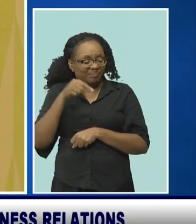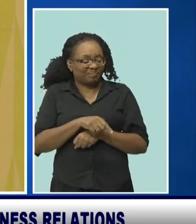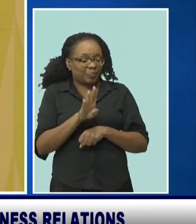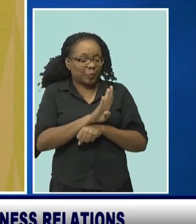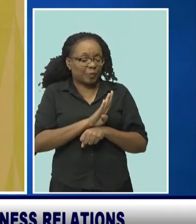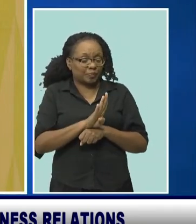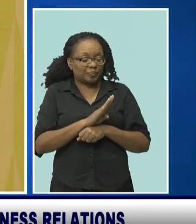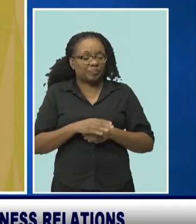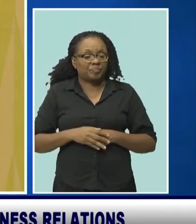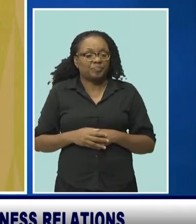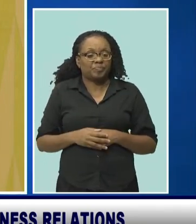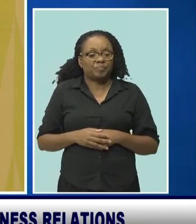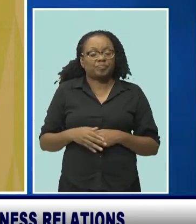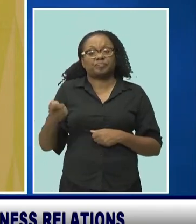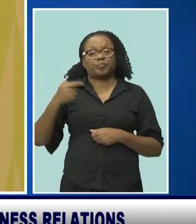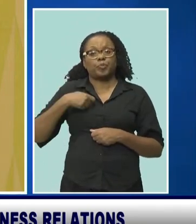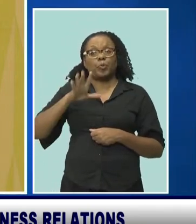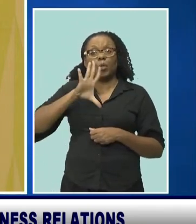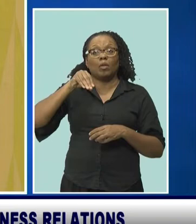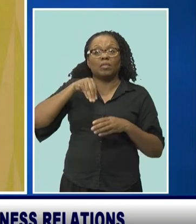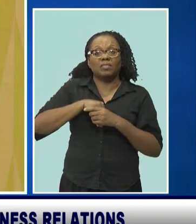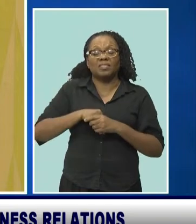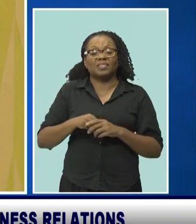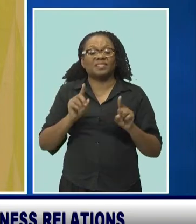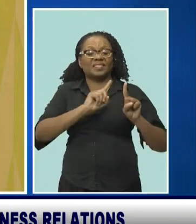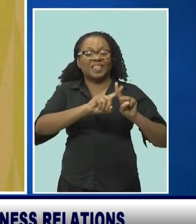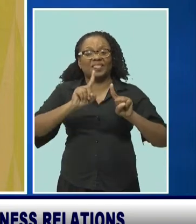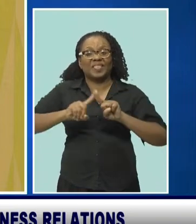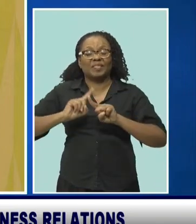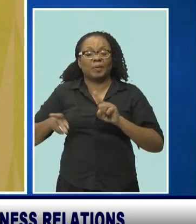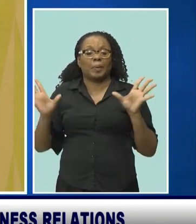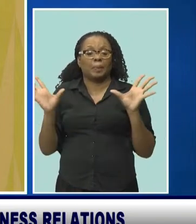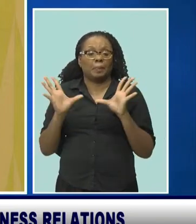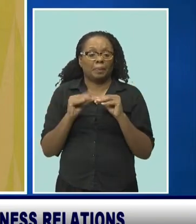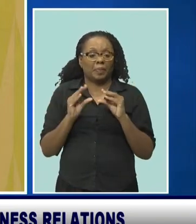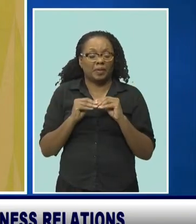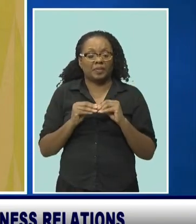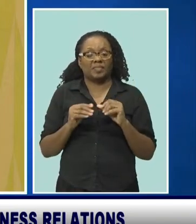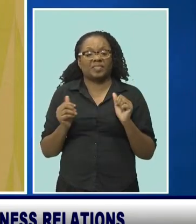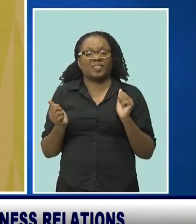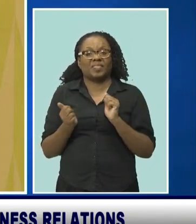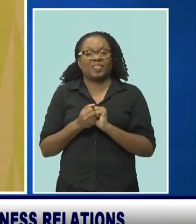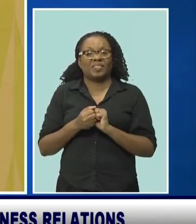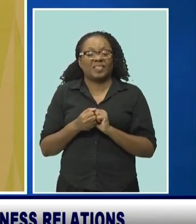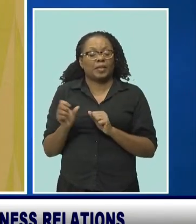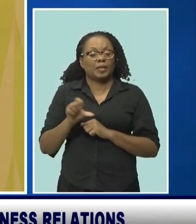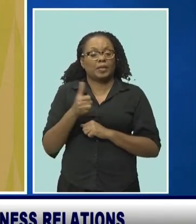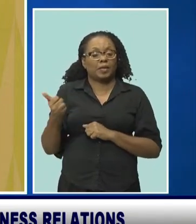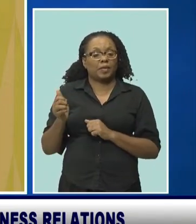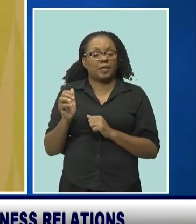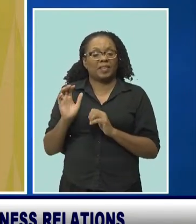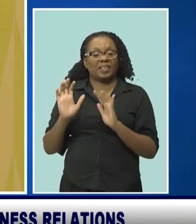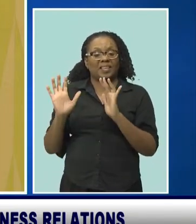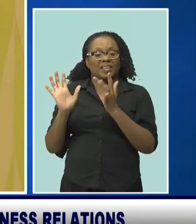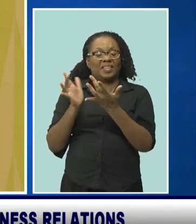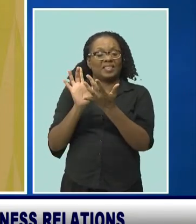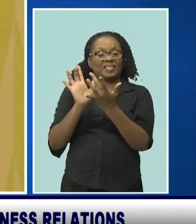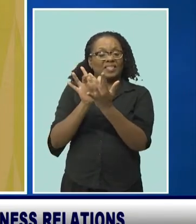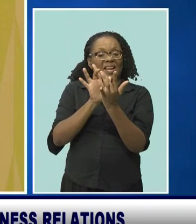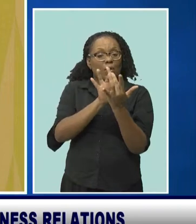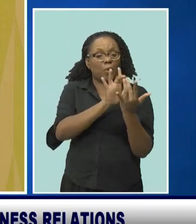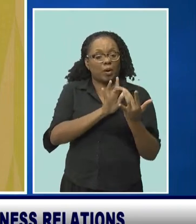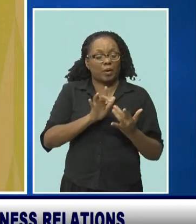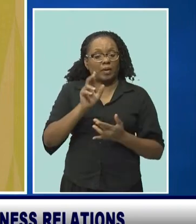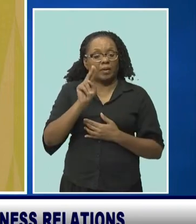visit, I have participated in a number of meetings with the Renfrewshire Business Network, and I am pleased to say